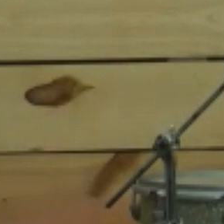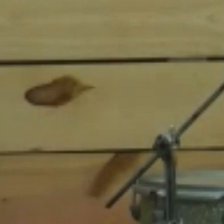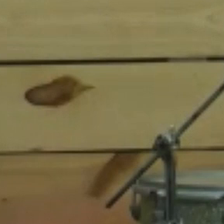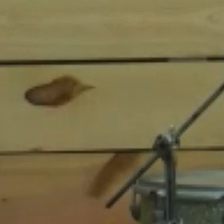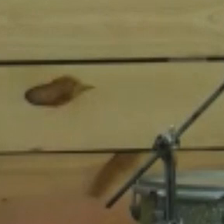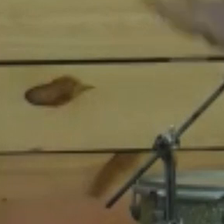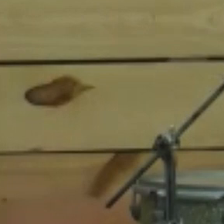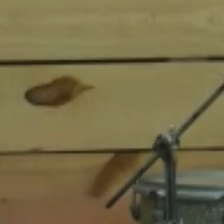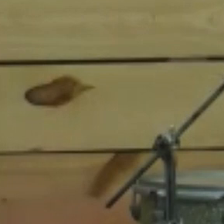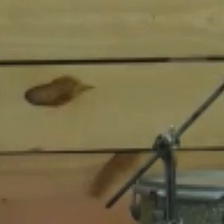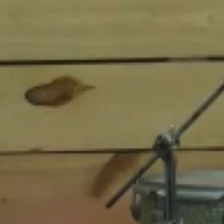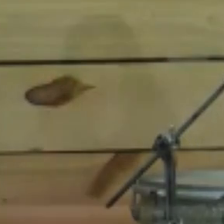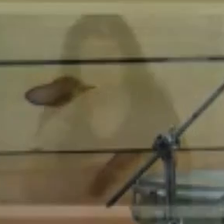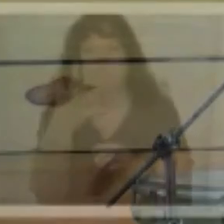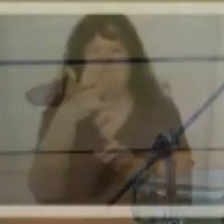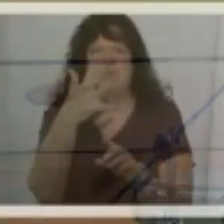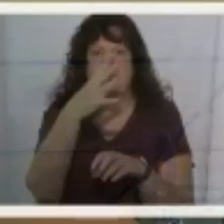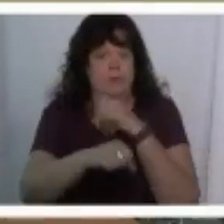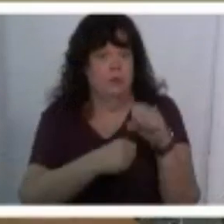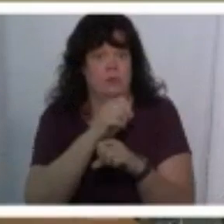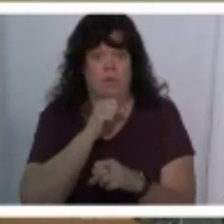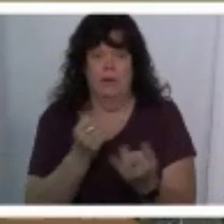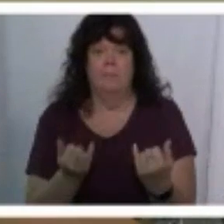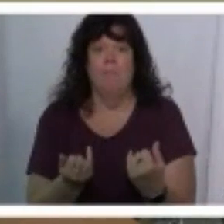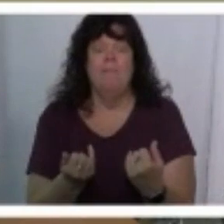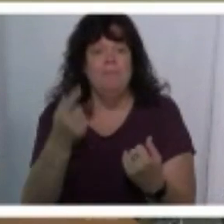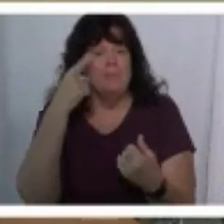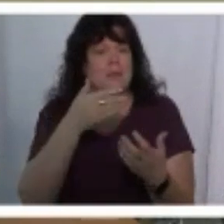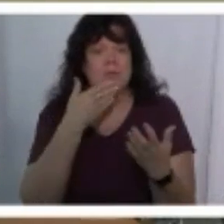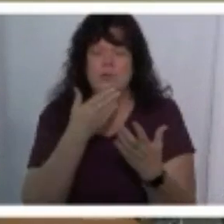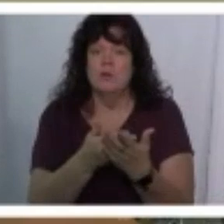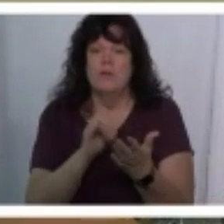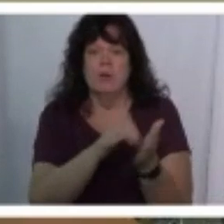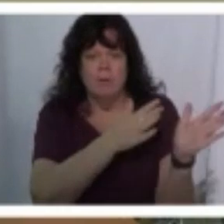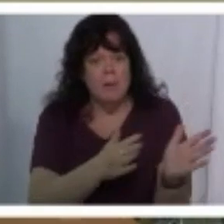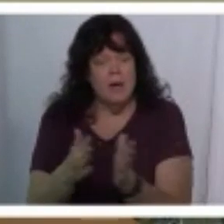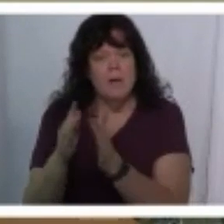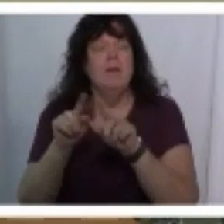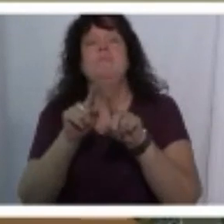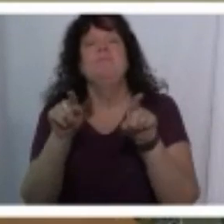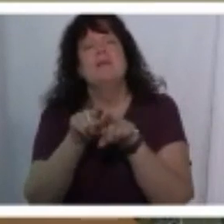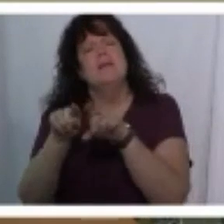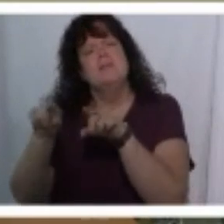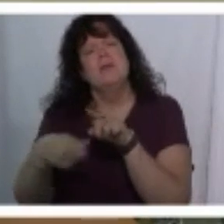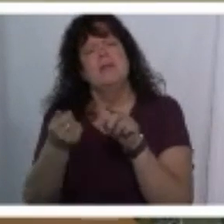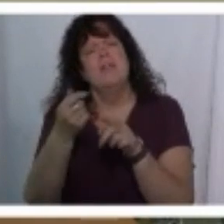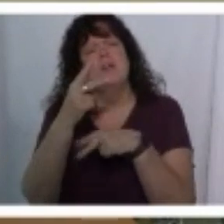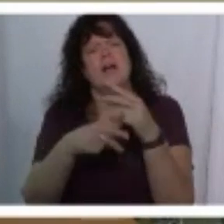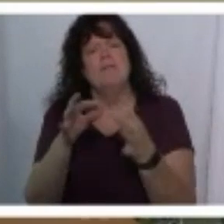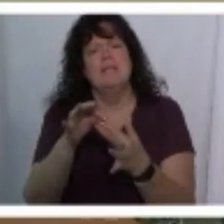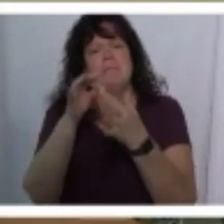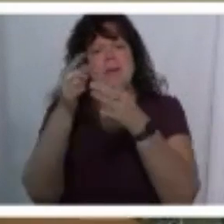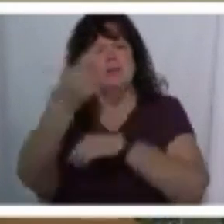and that we are doing all of this now um getting prepared but it's also another kind of special day liz